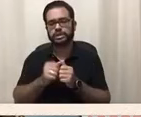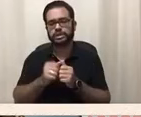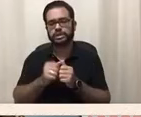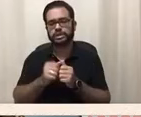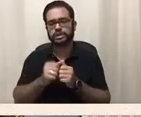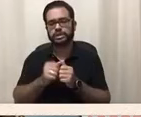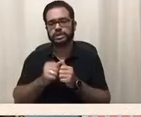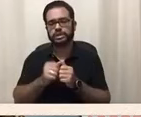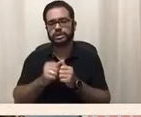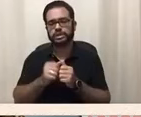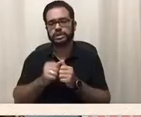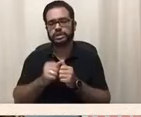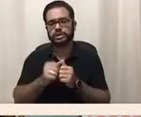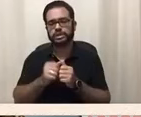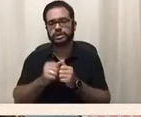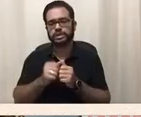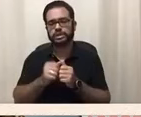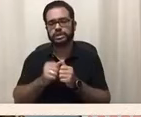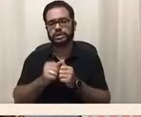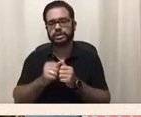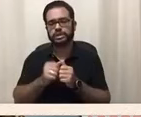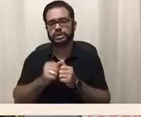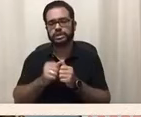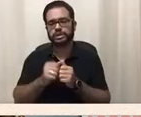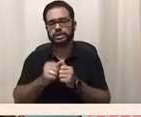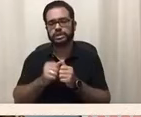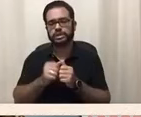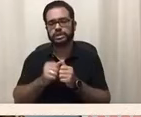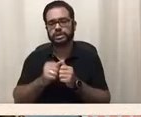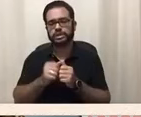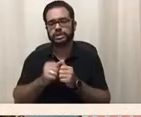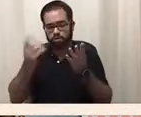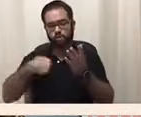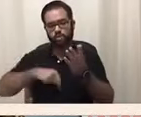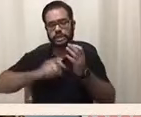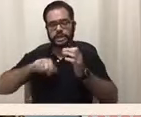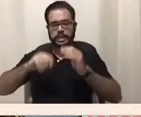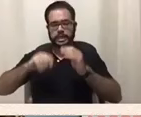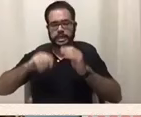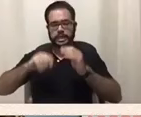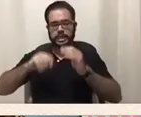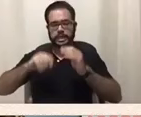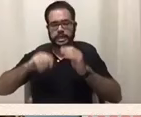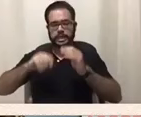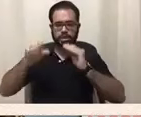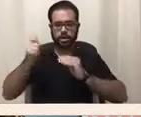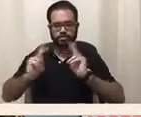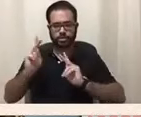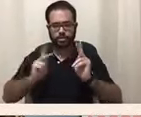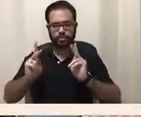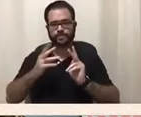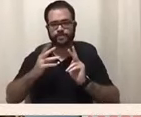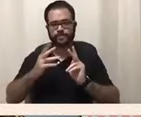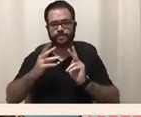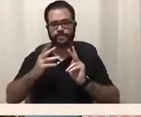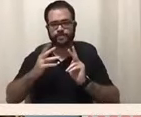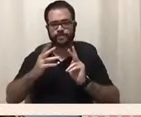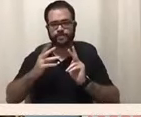we can also educate others and we can see the fails and the successes